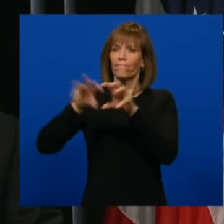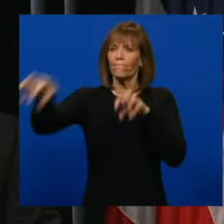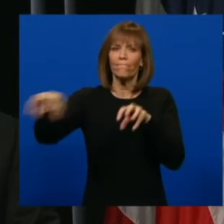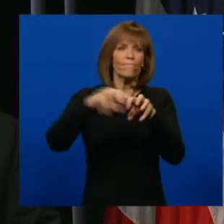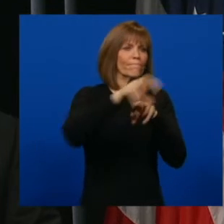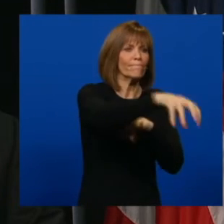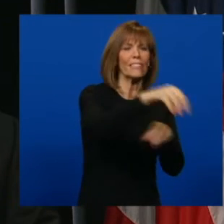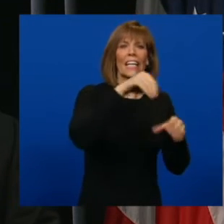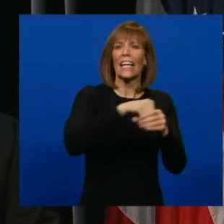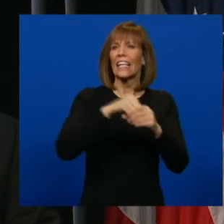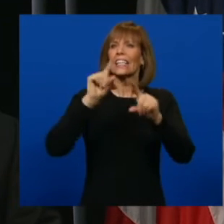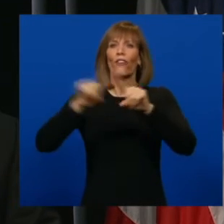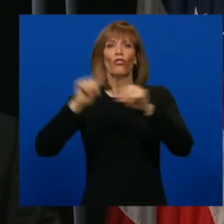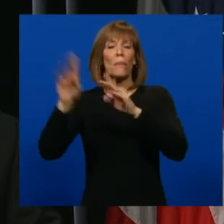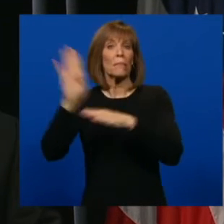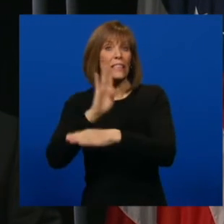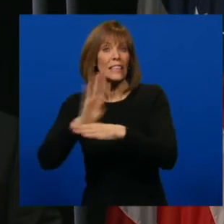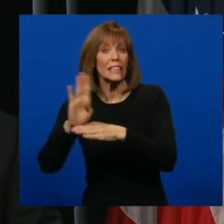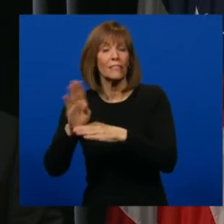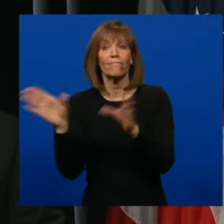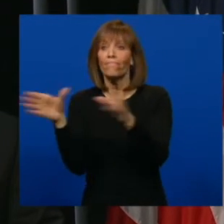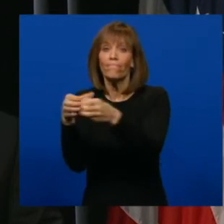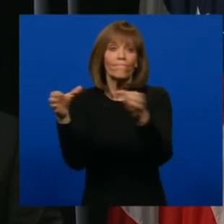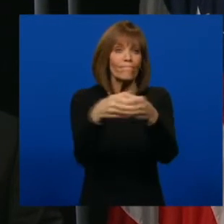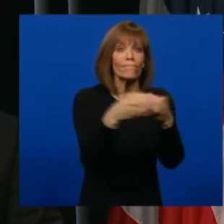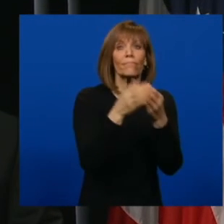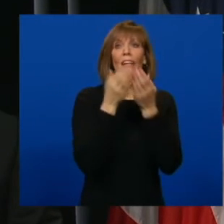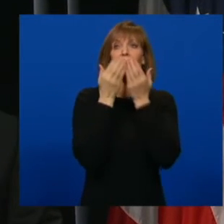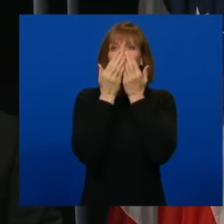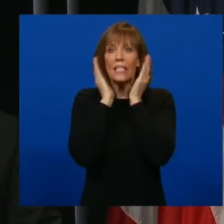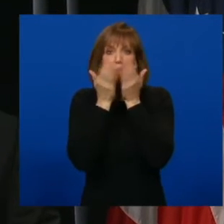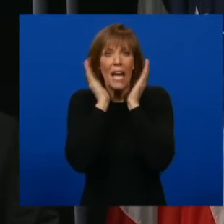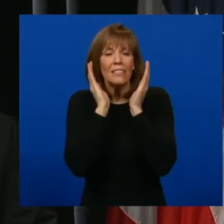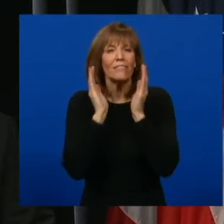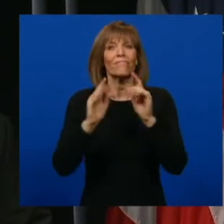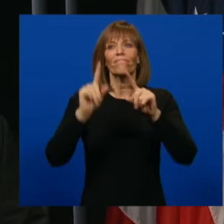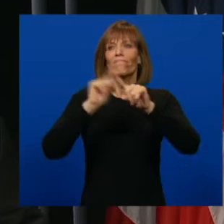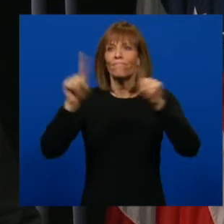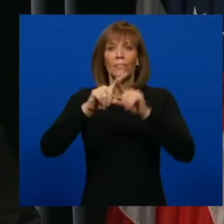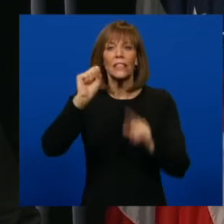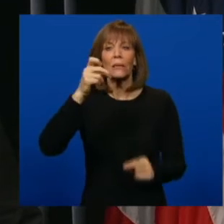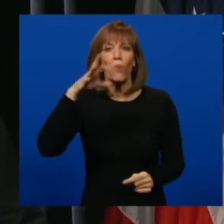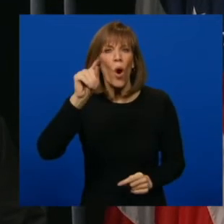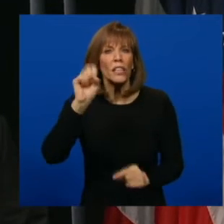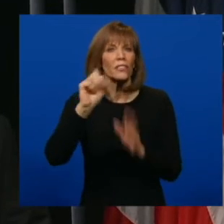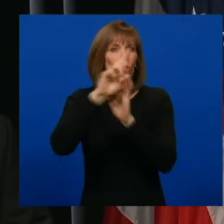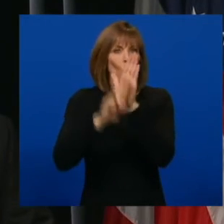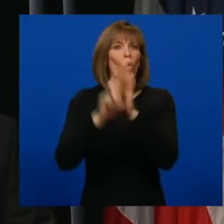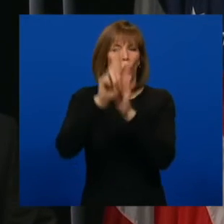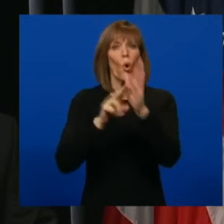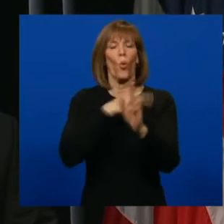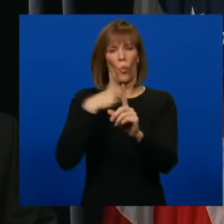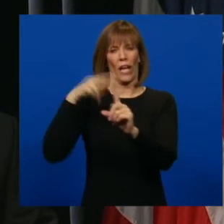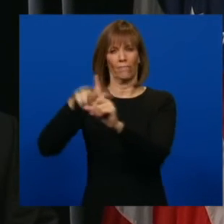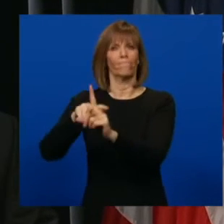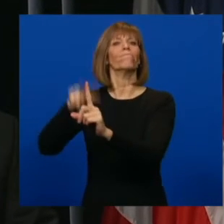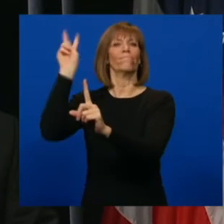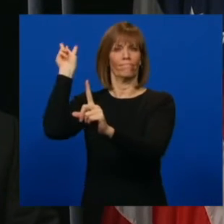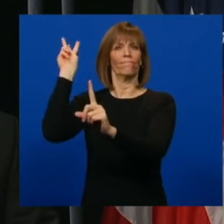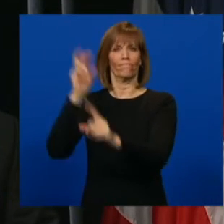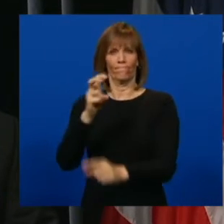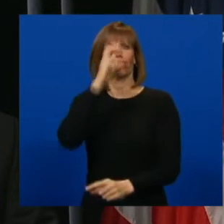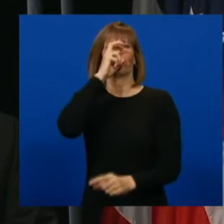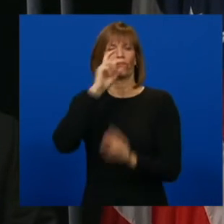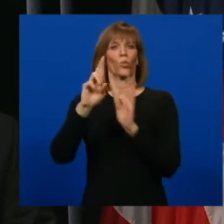circumstances, limit gatherings, face mask requirements, sports activities, some of those were paused, and